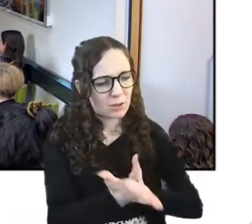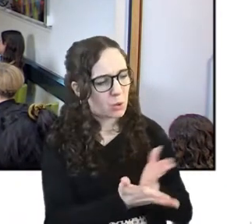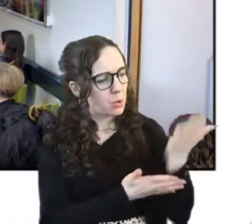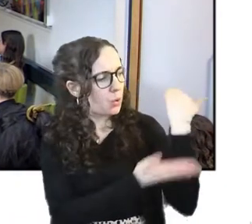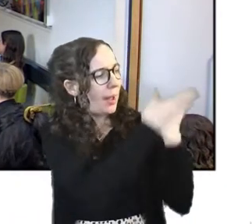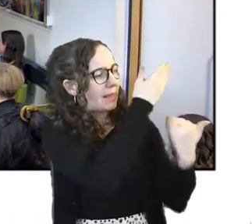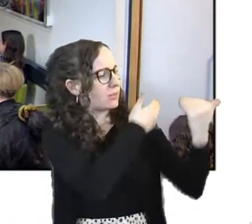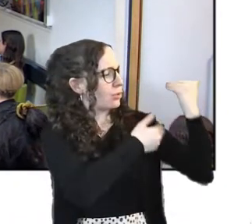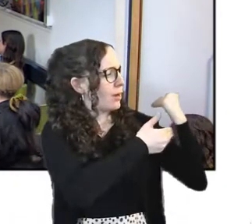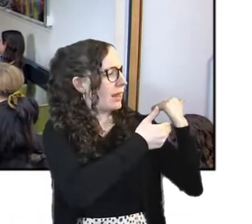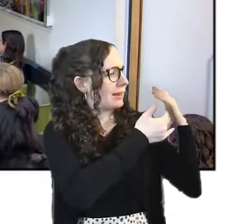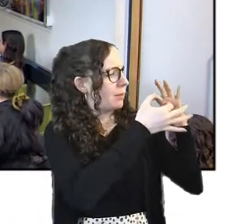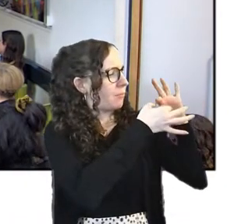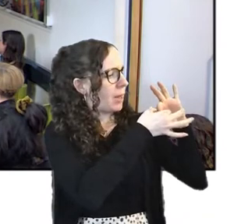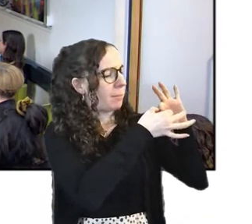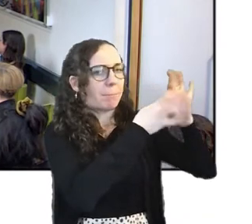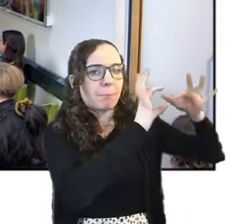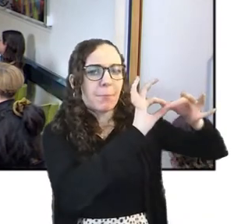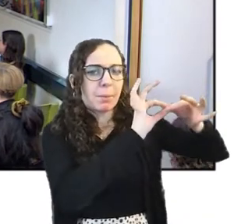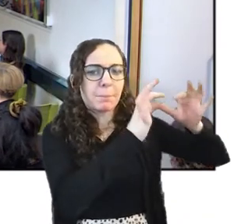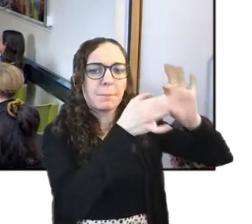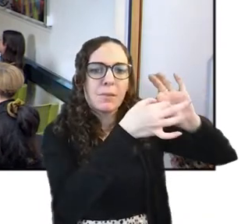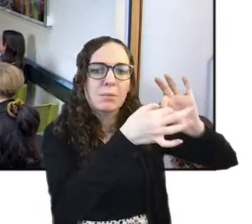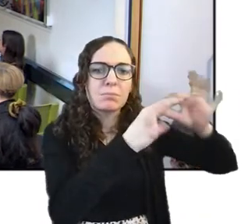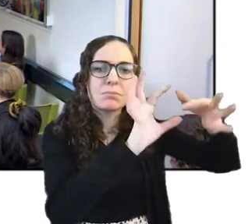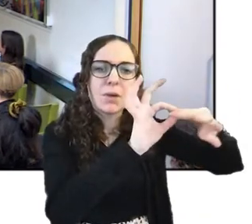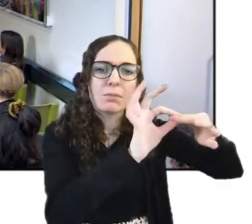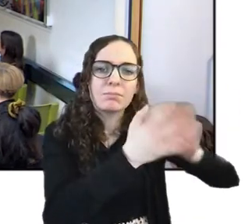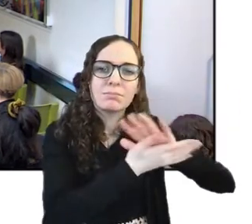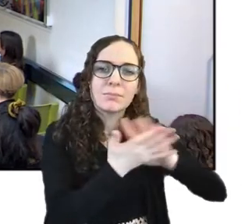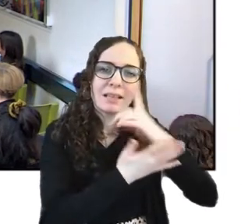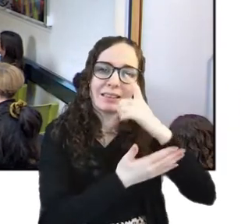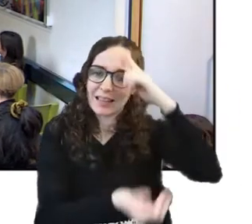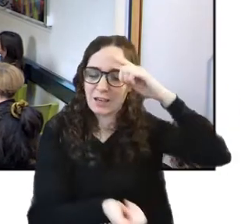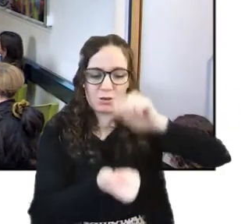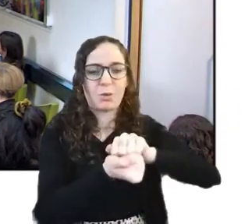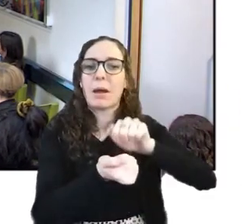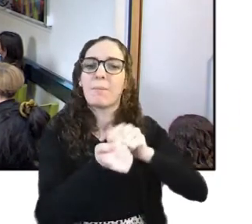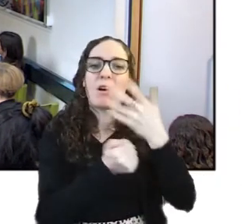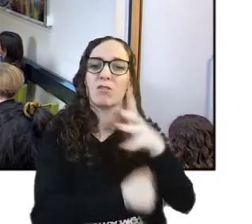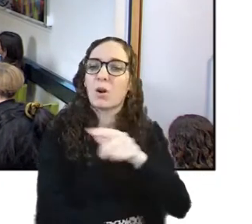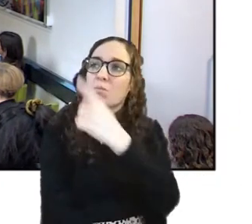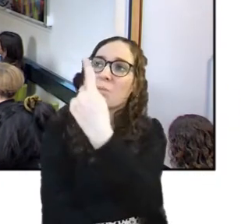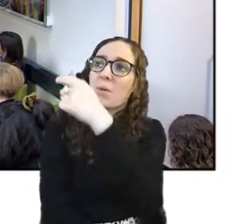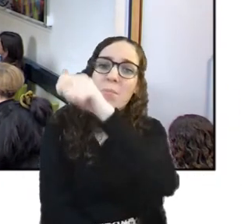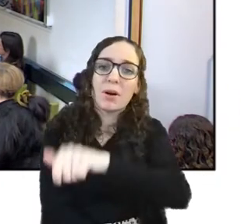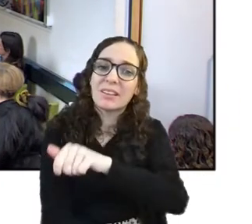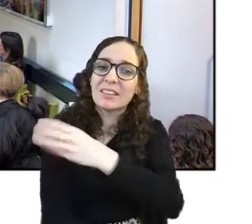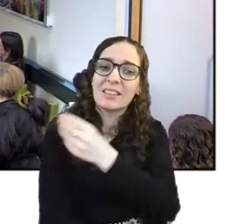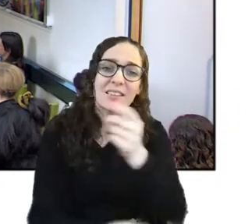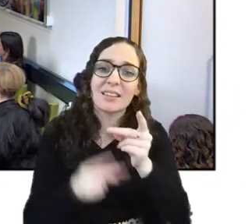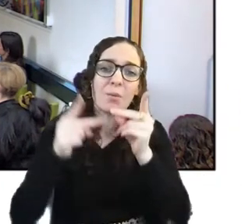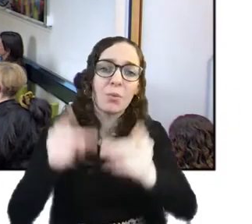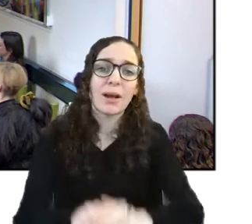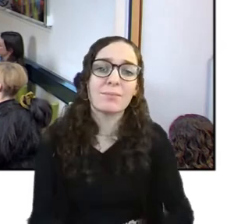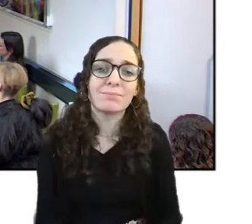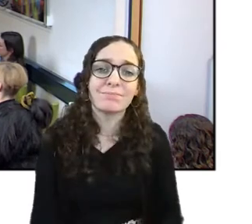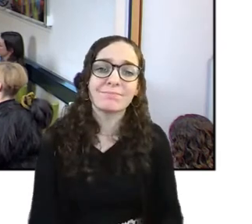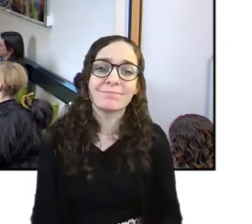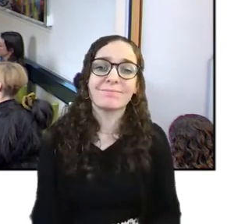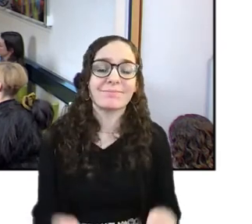remember like by someone in some way so i think that's it